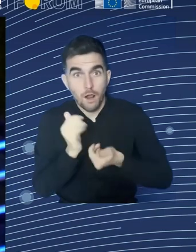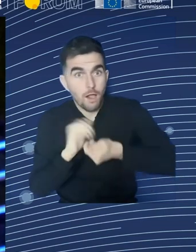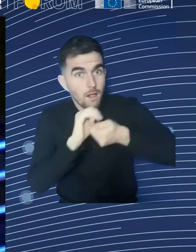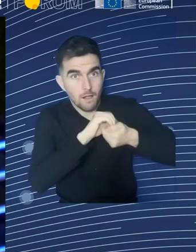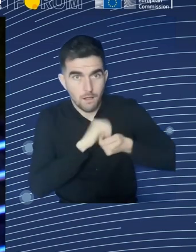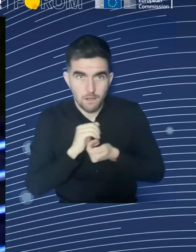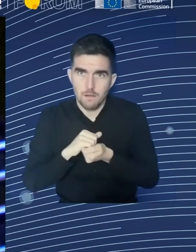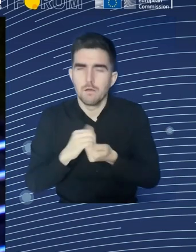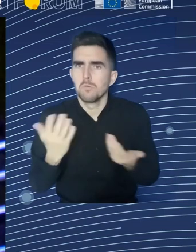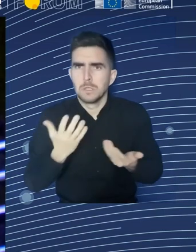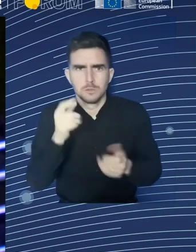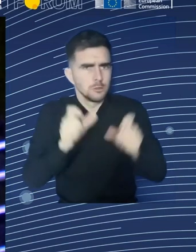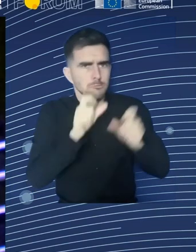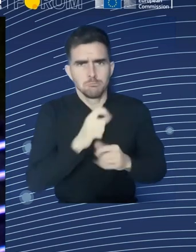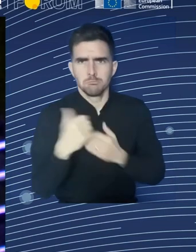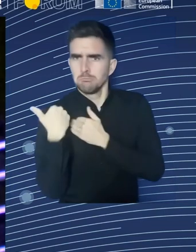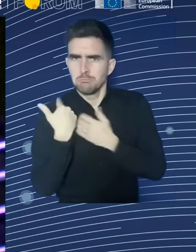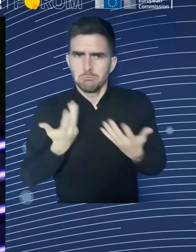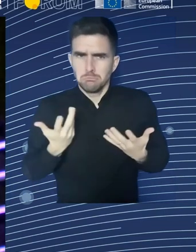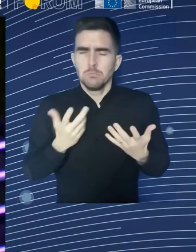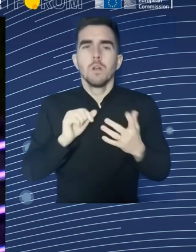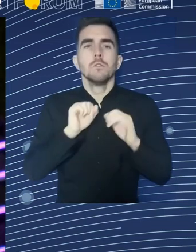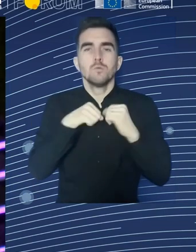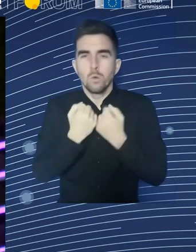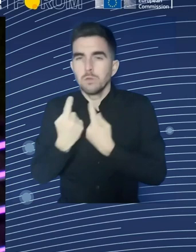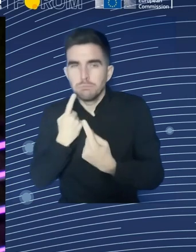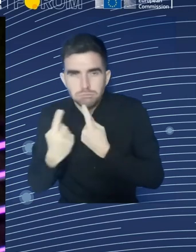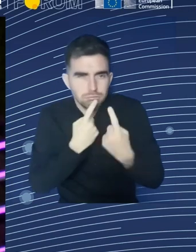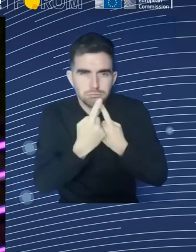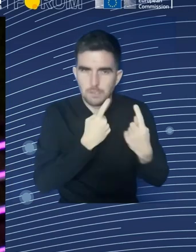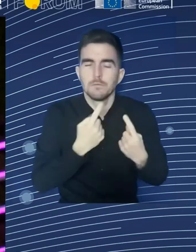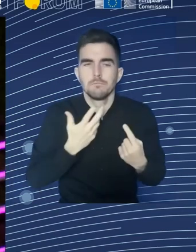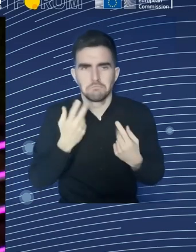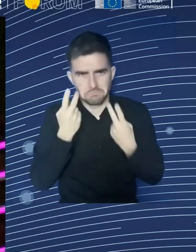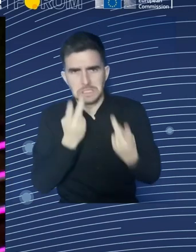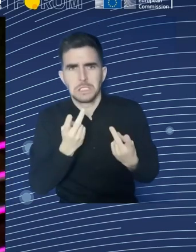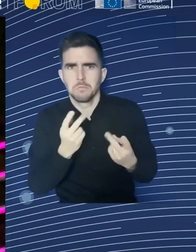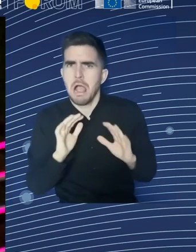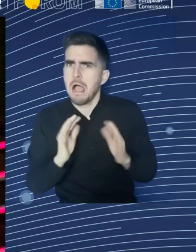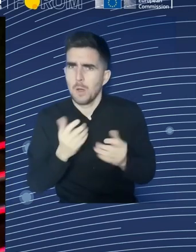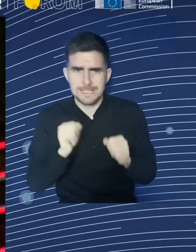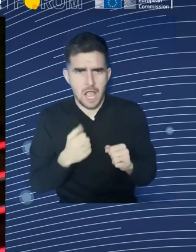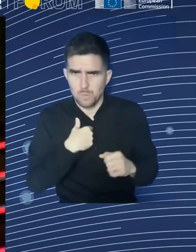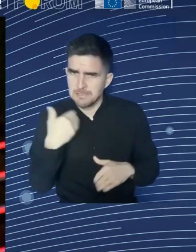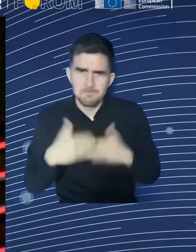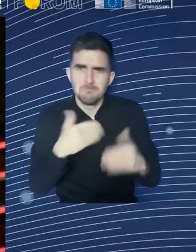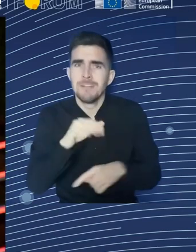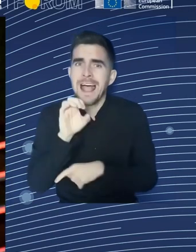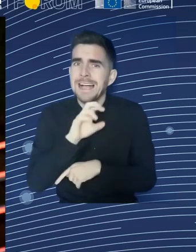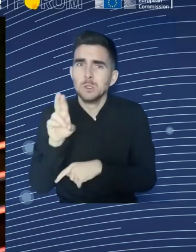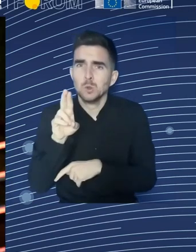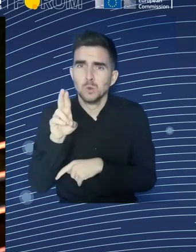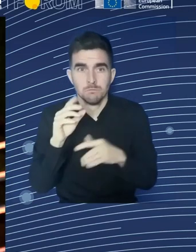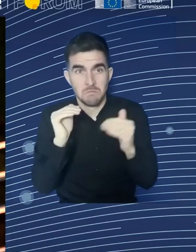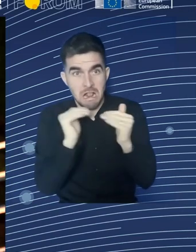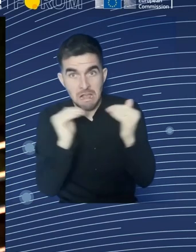or it's to be tackled, to be addressed commonly with all stakeholders, because it's an